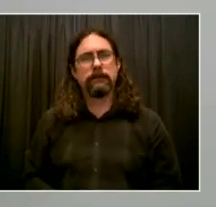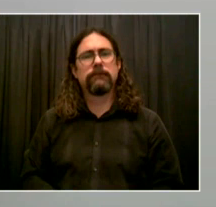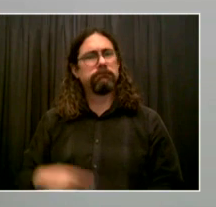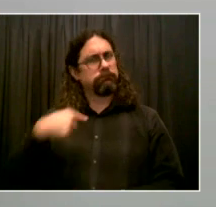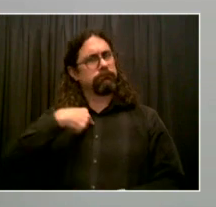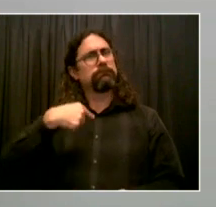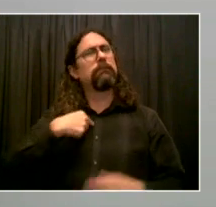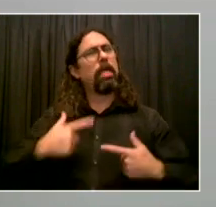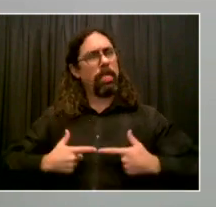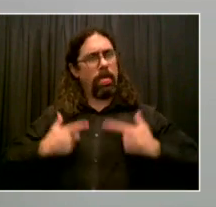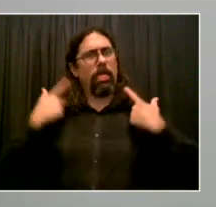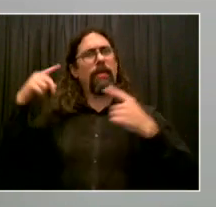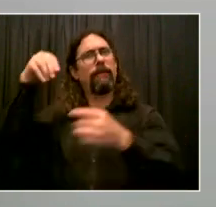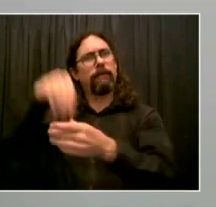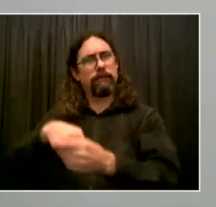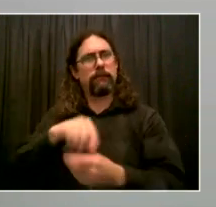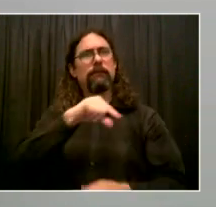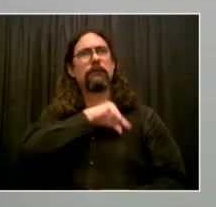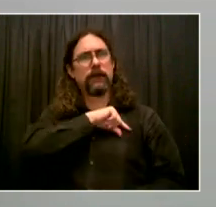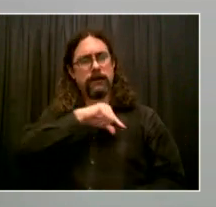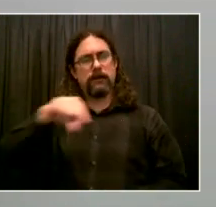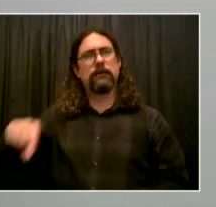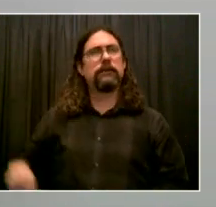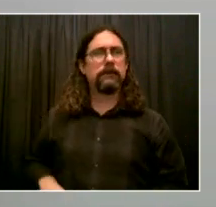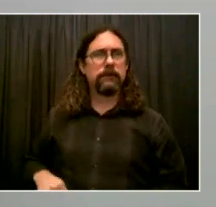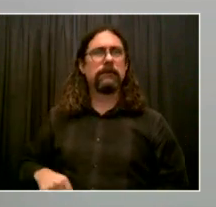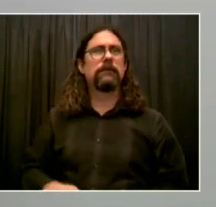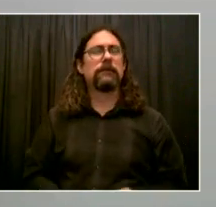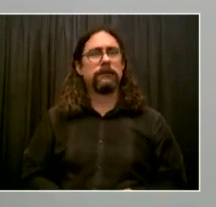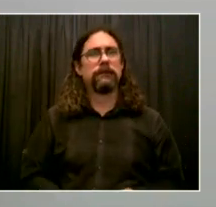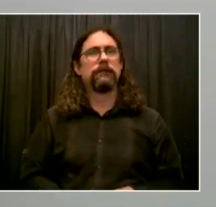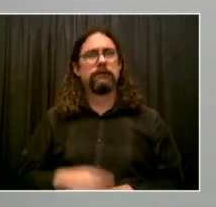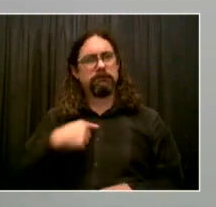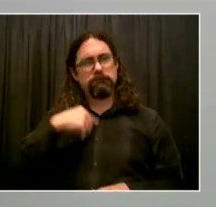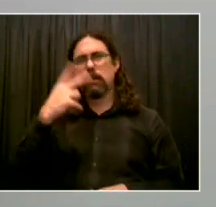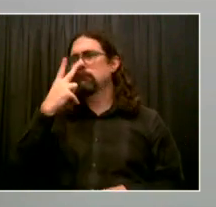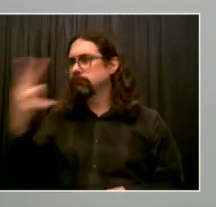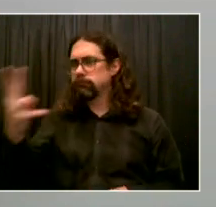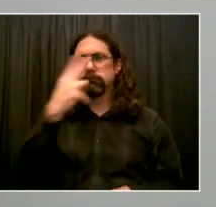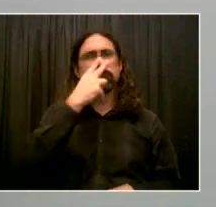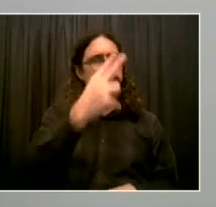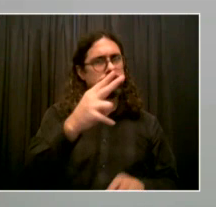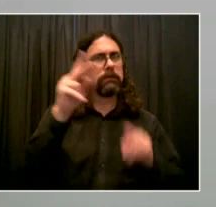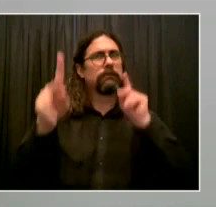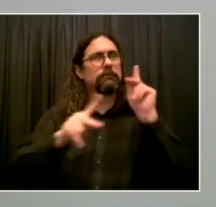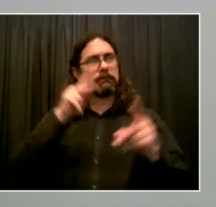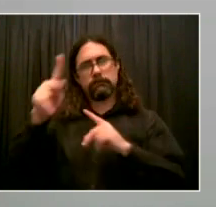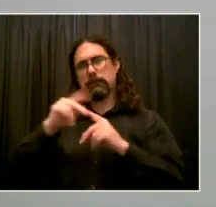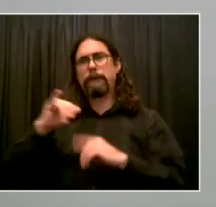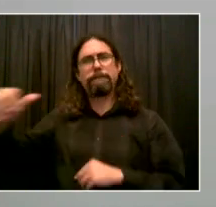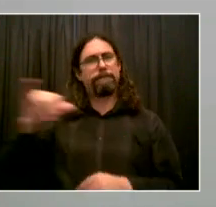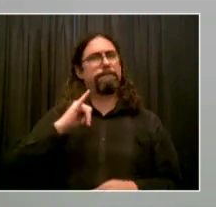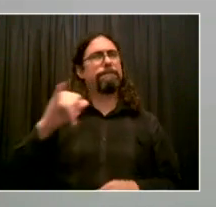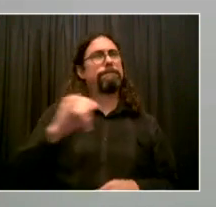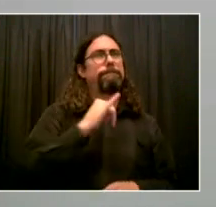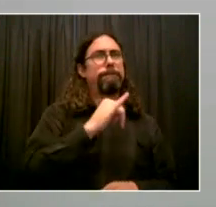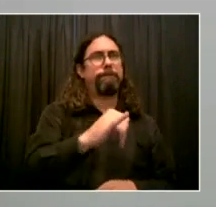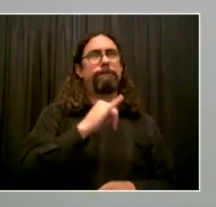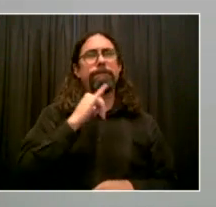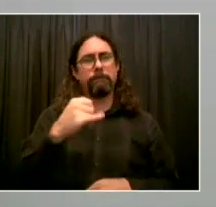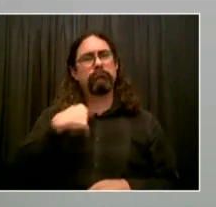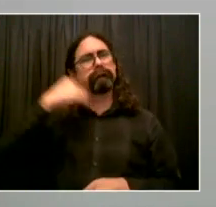with, helping them establish health groups and connecting them to various social services such as